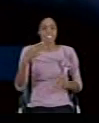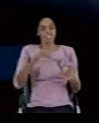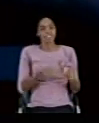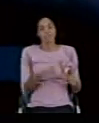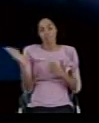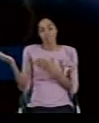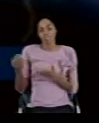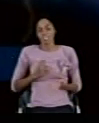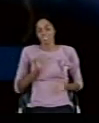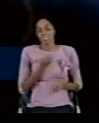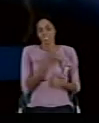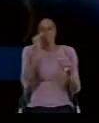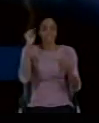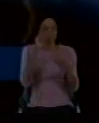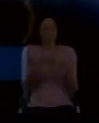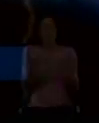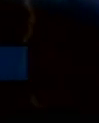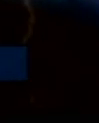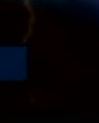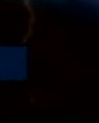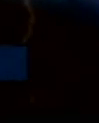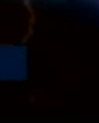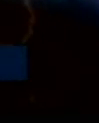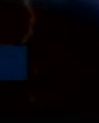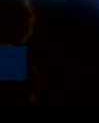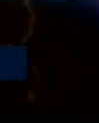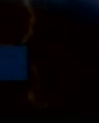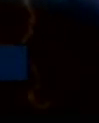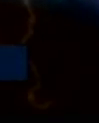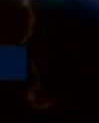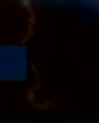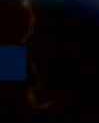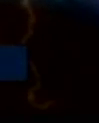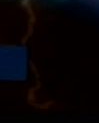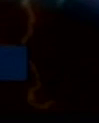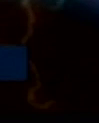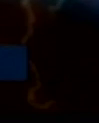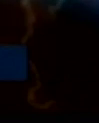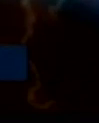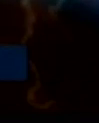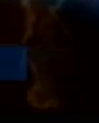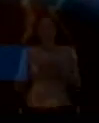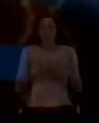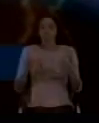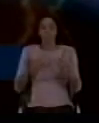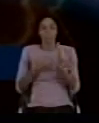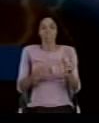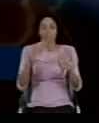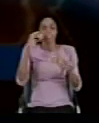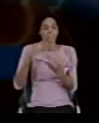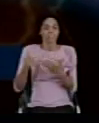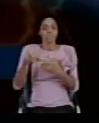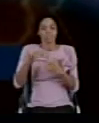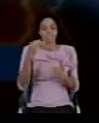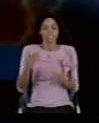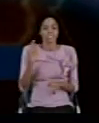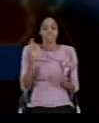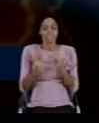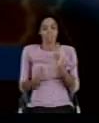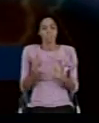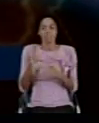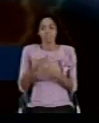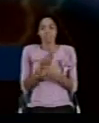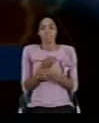point of our celebration of his wonders which has mightily manifested among his people within this one